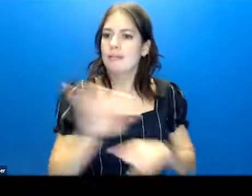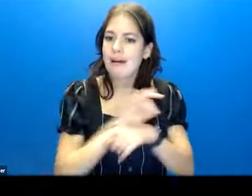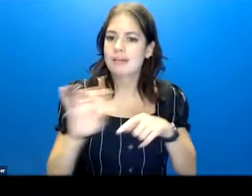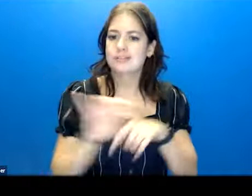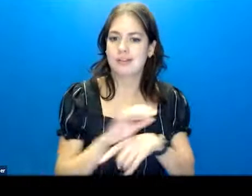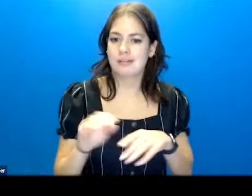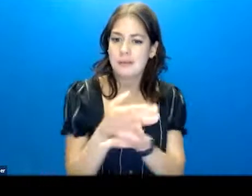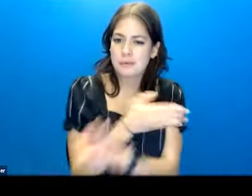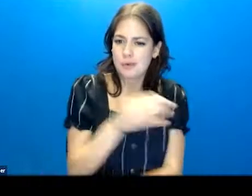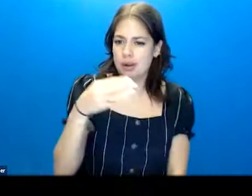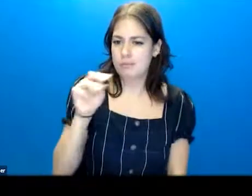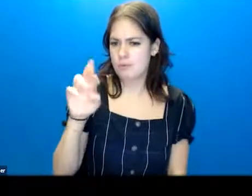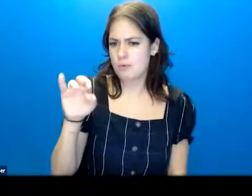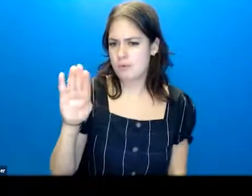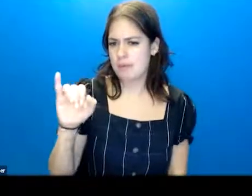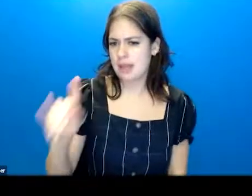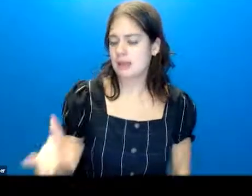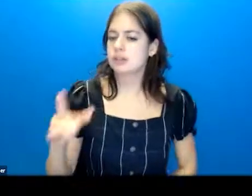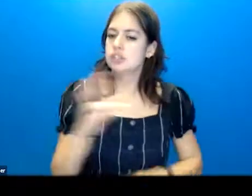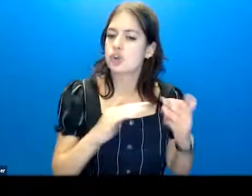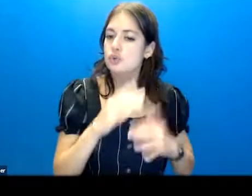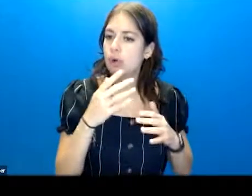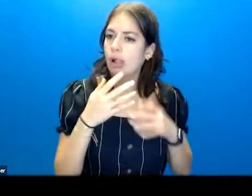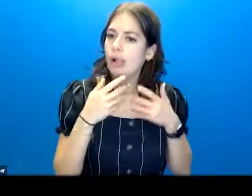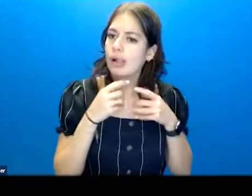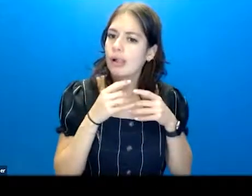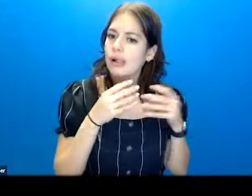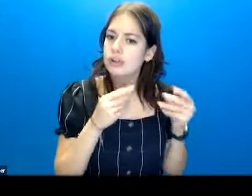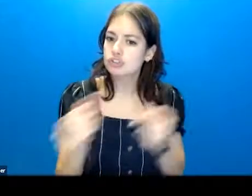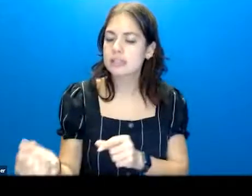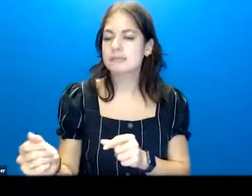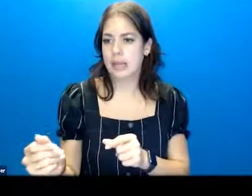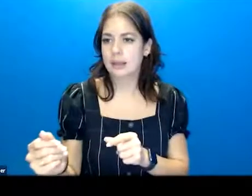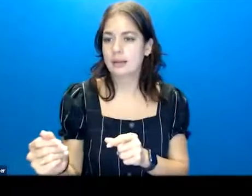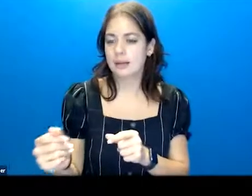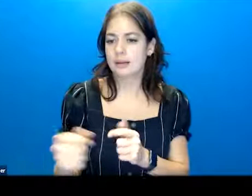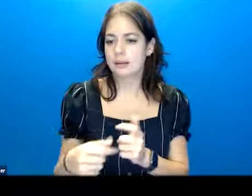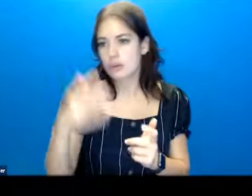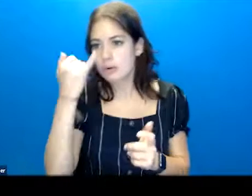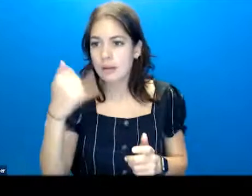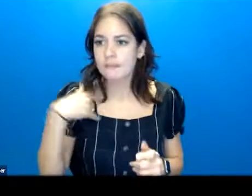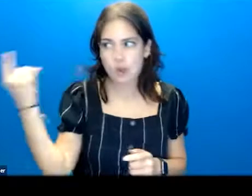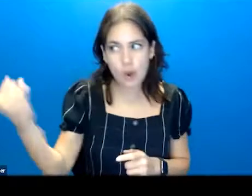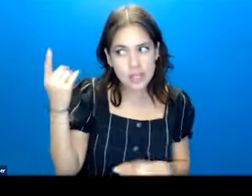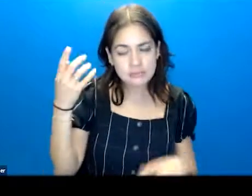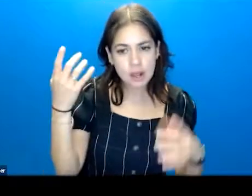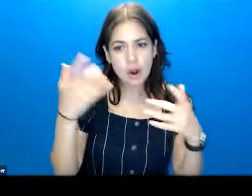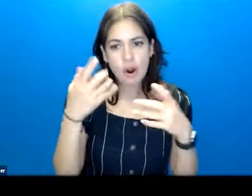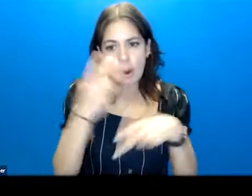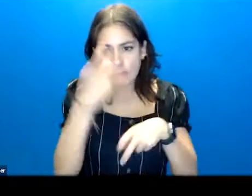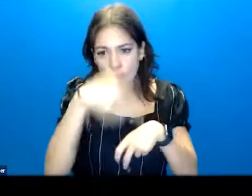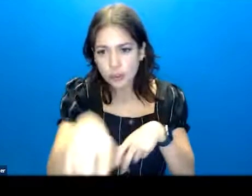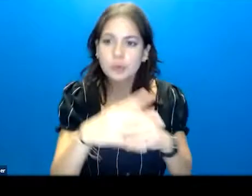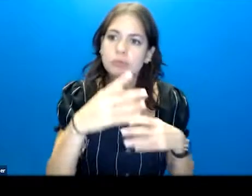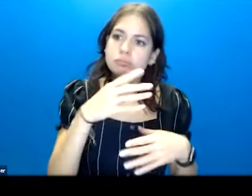Premorbid social adjustment. So as I mentioned before, social connection is a protective factor. So if it's always been hard for you to make friends,